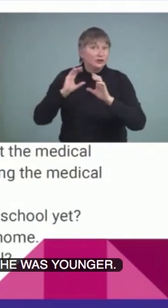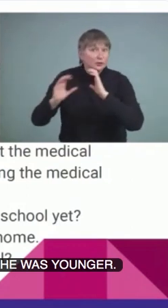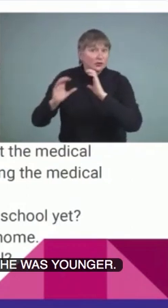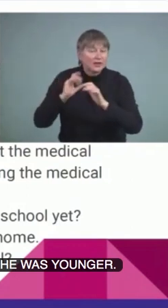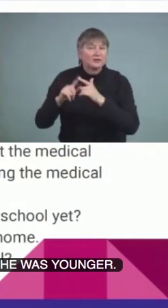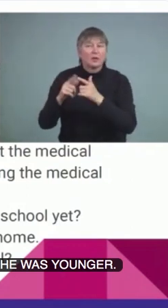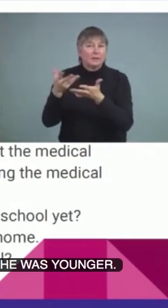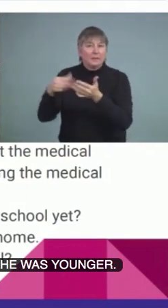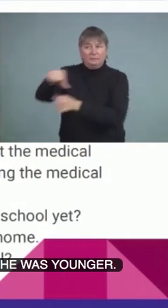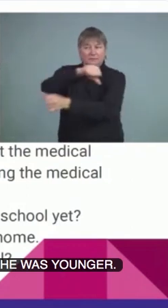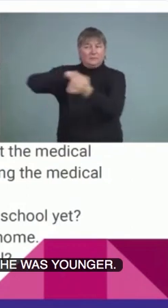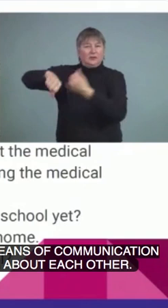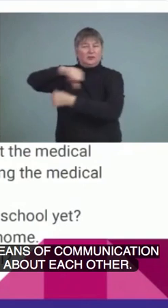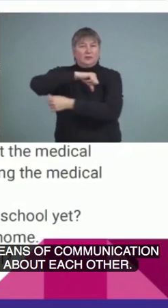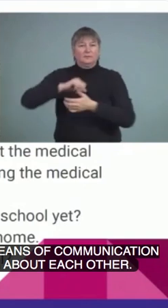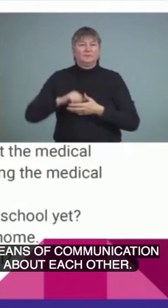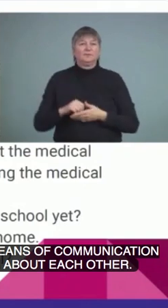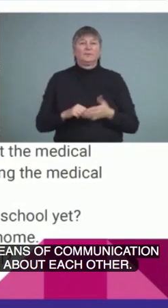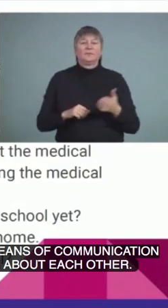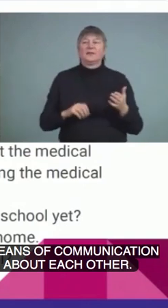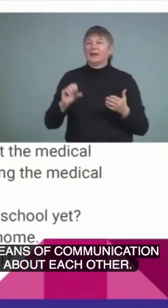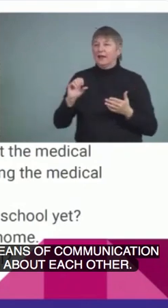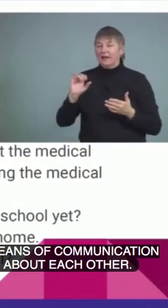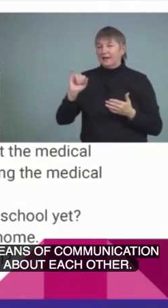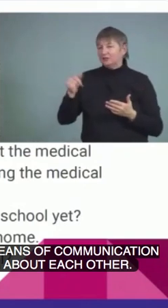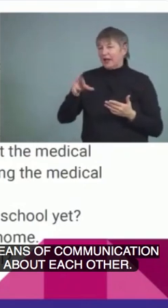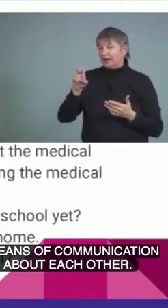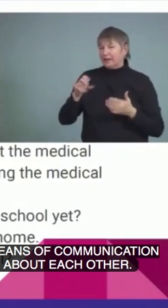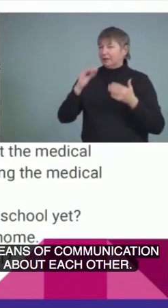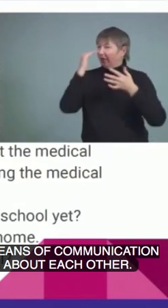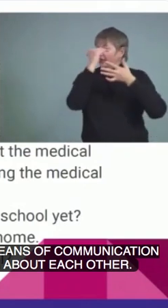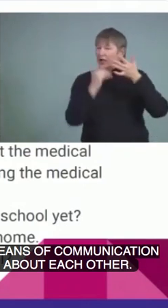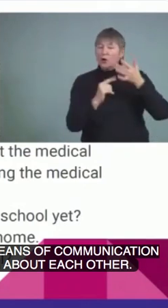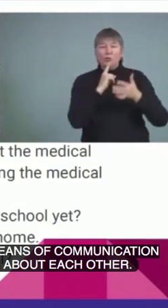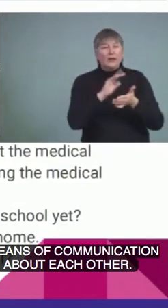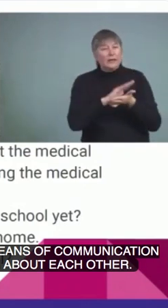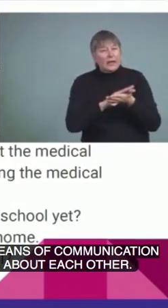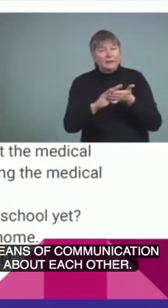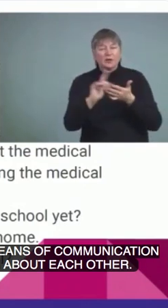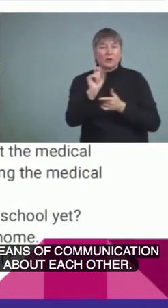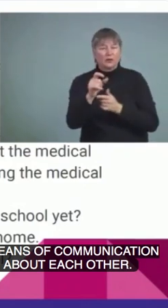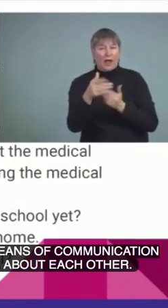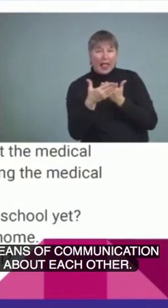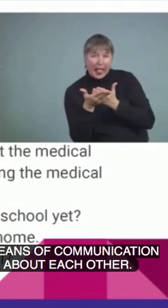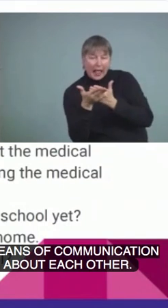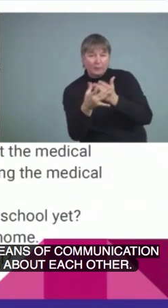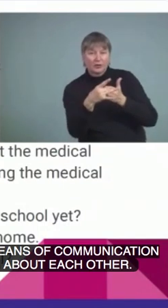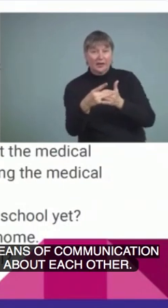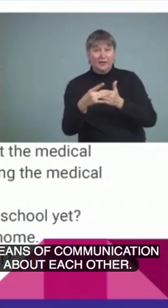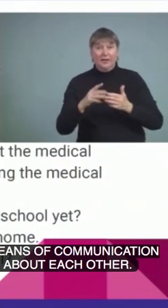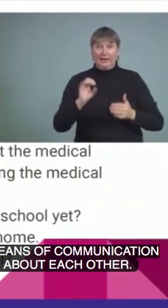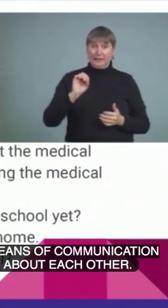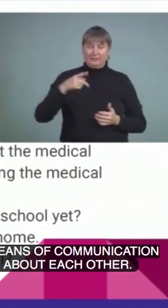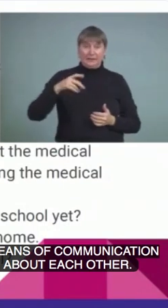each other. And I think these are really nice guiding questions for, I mean, in Edmonton Public, we're lucky to have